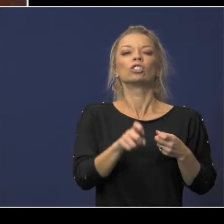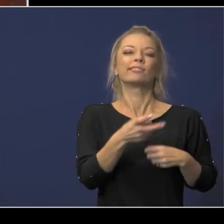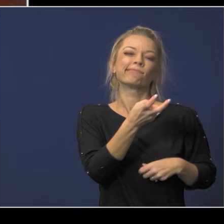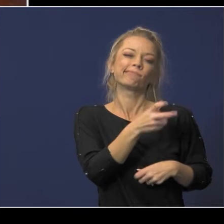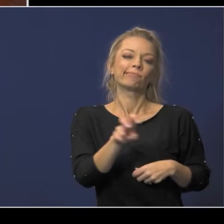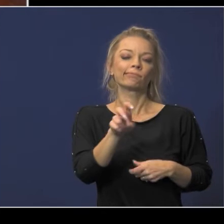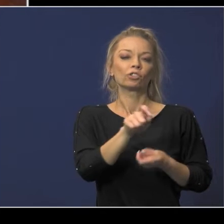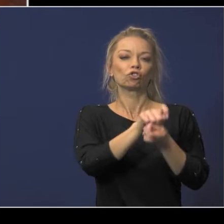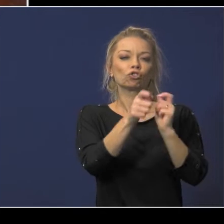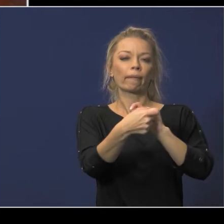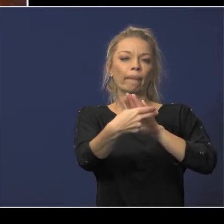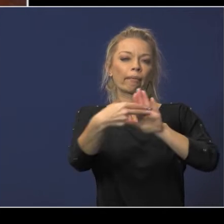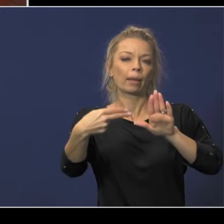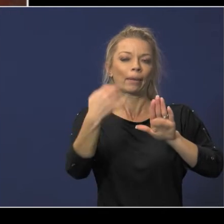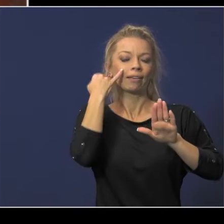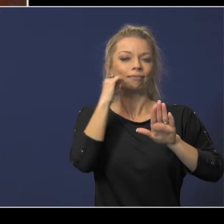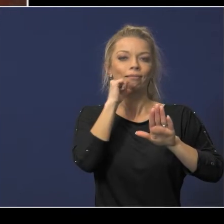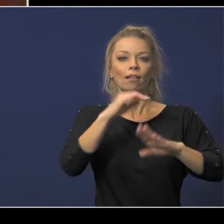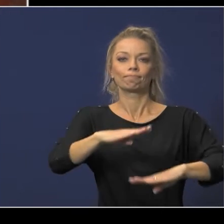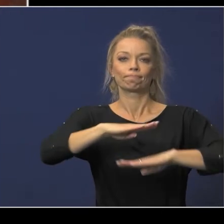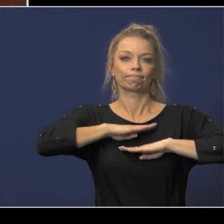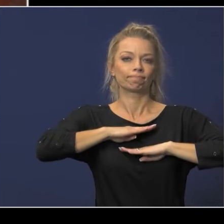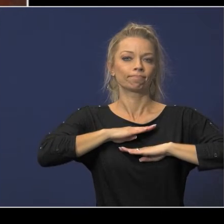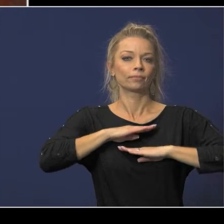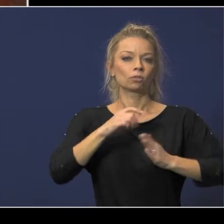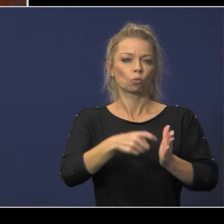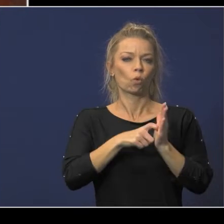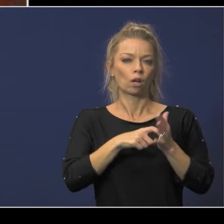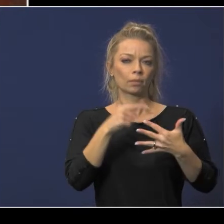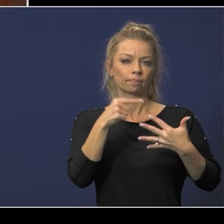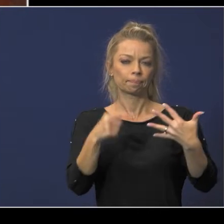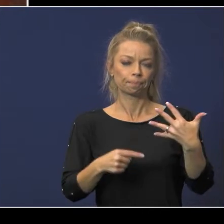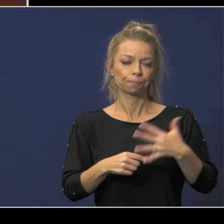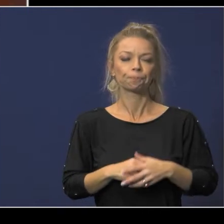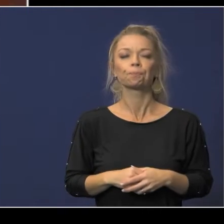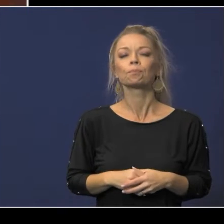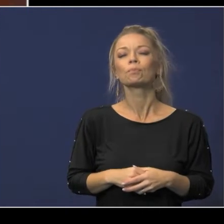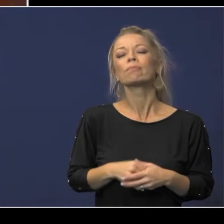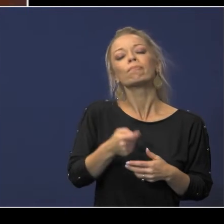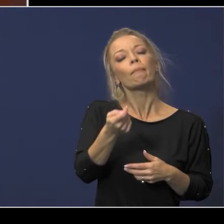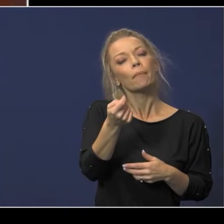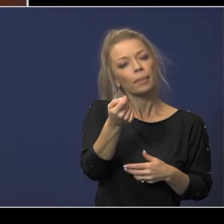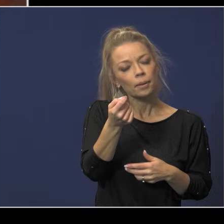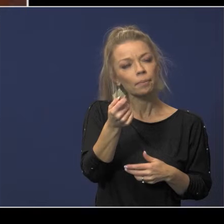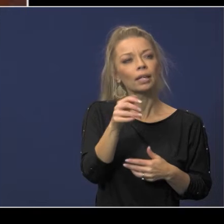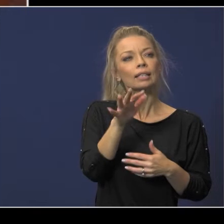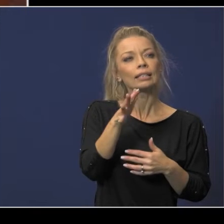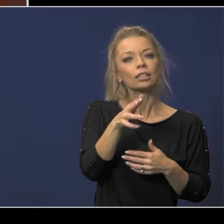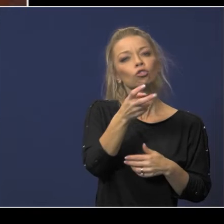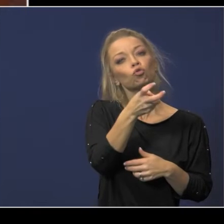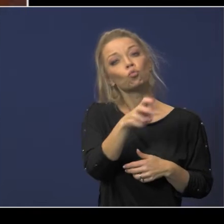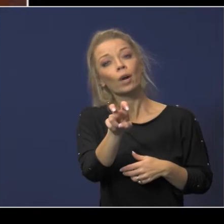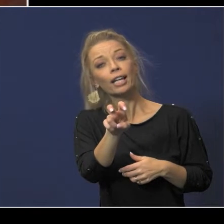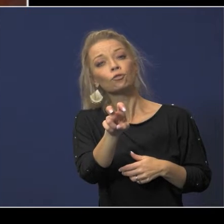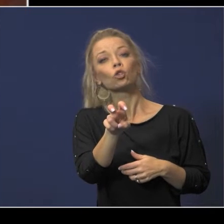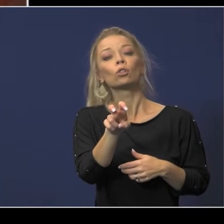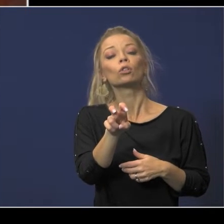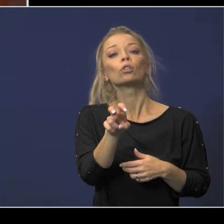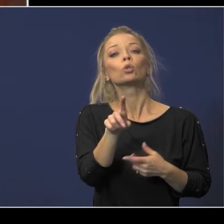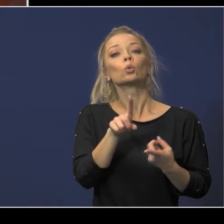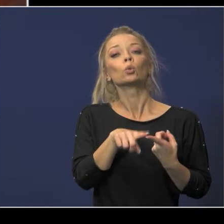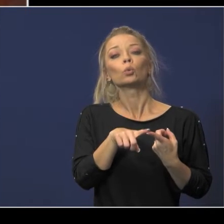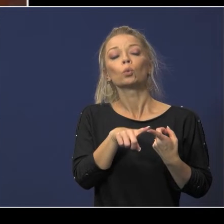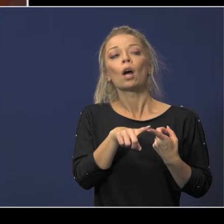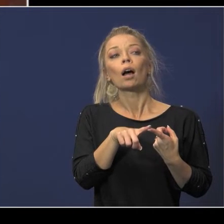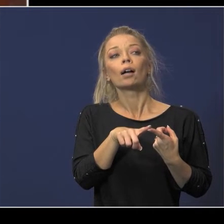if it met didn't meet certain criteria and so there was uh there's a little bit that was either would need to be transferred possibly to